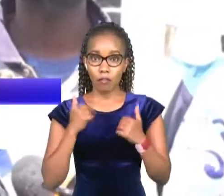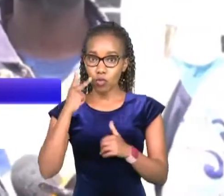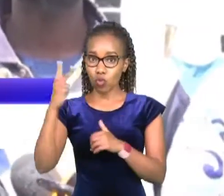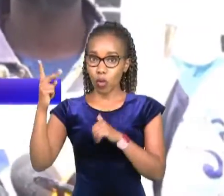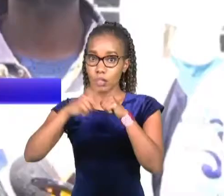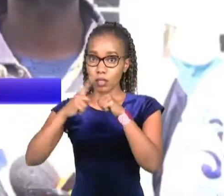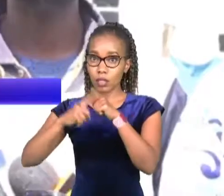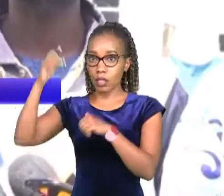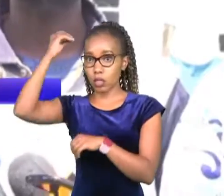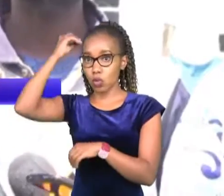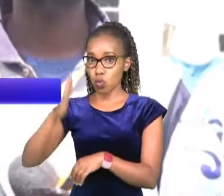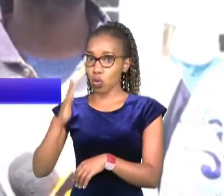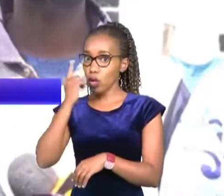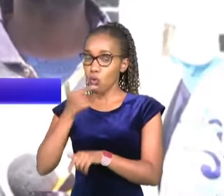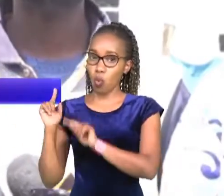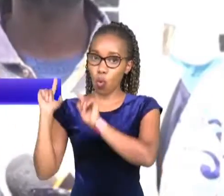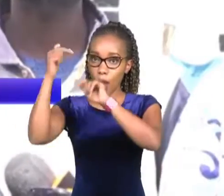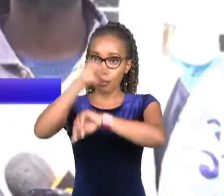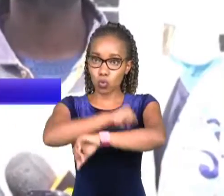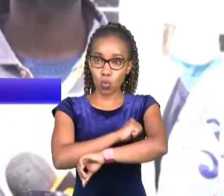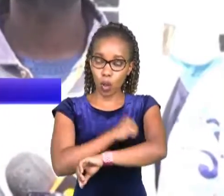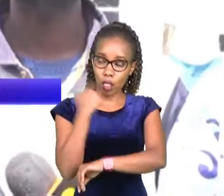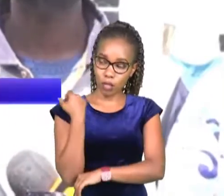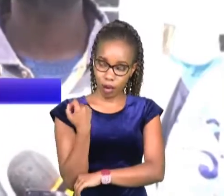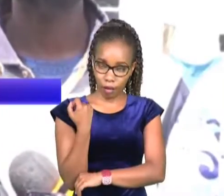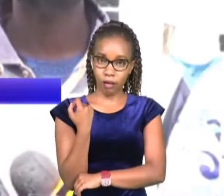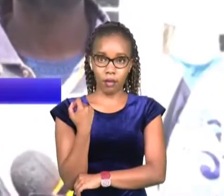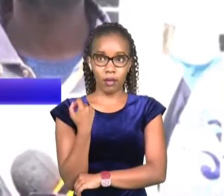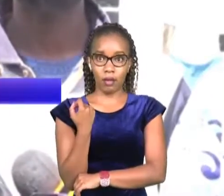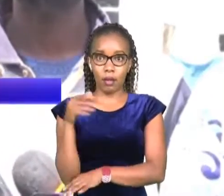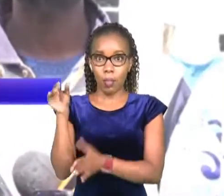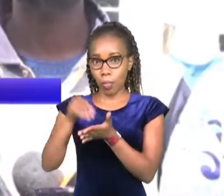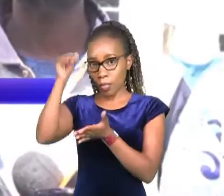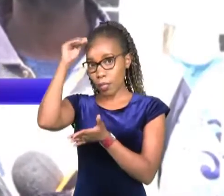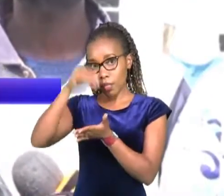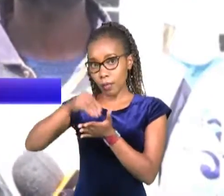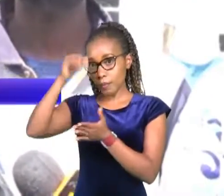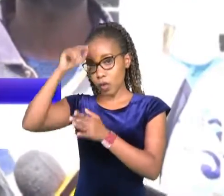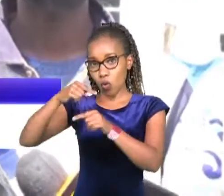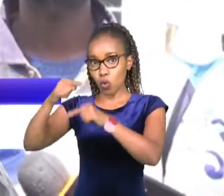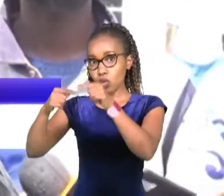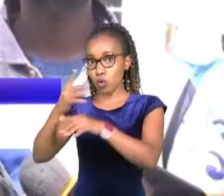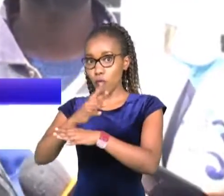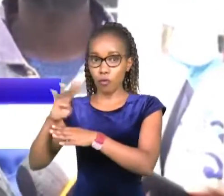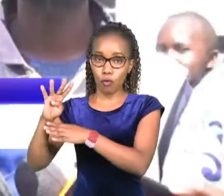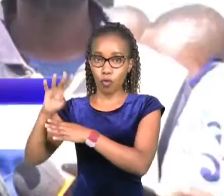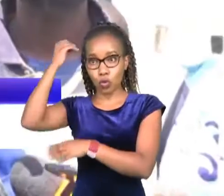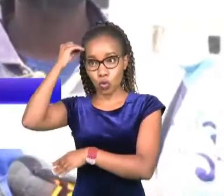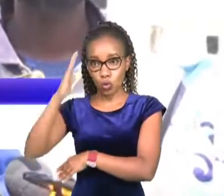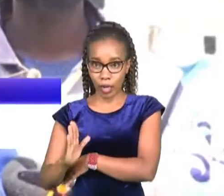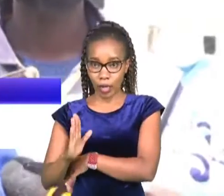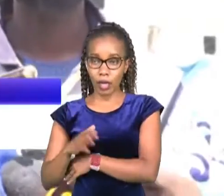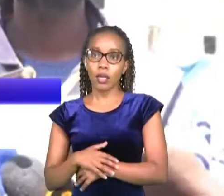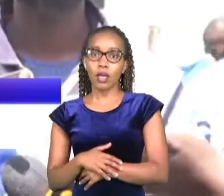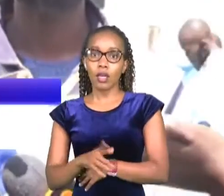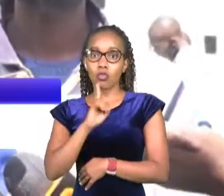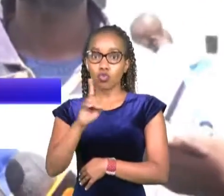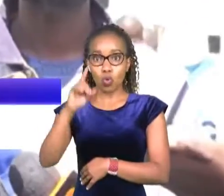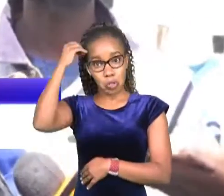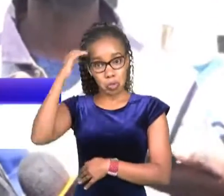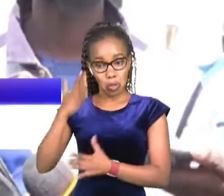students who reported to the school yesterday for learning those are from force so they were in class